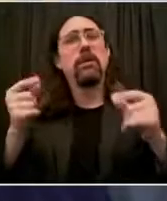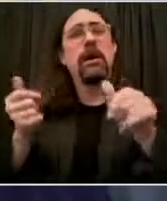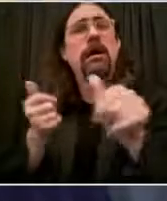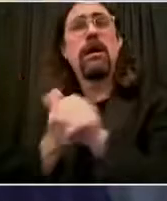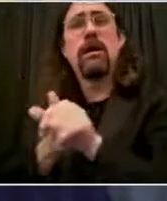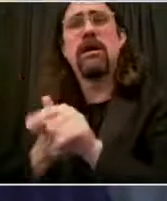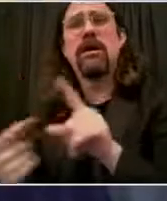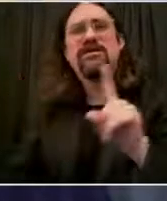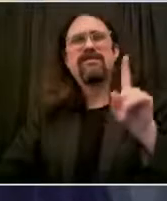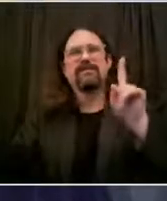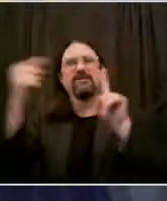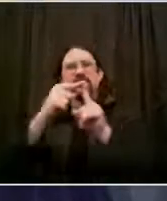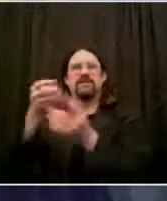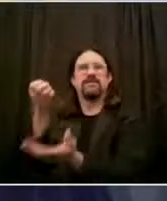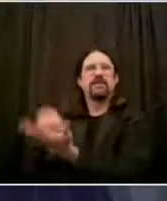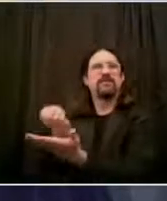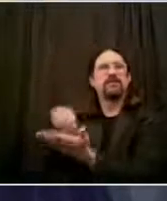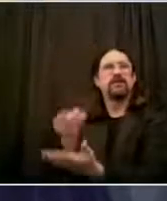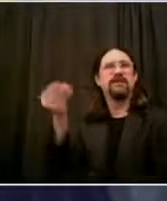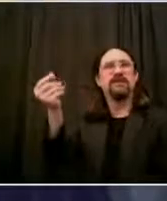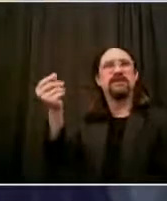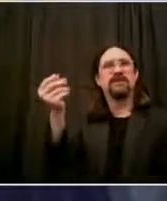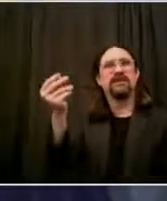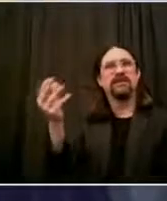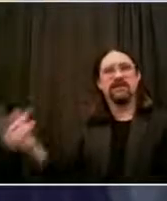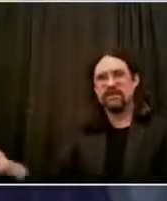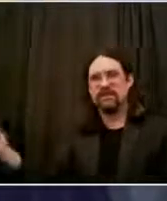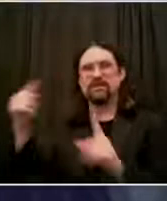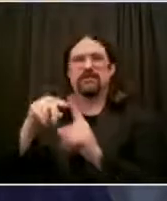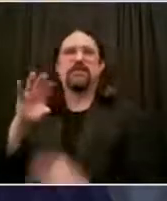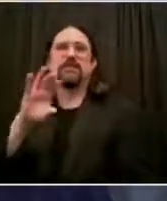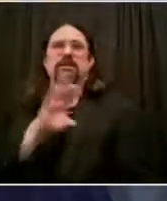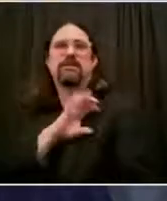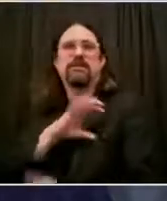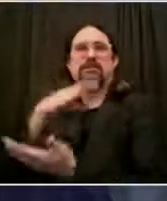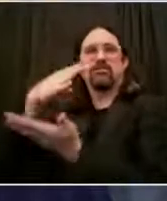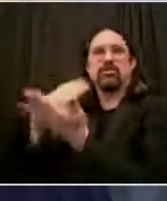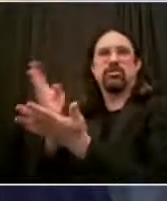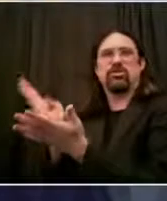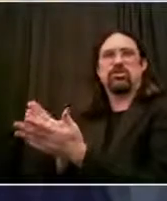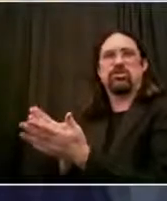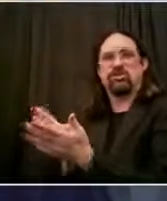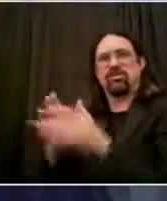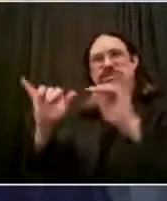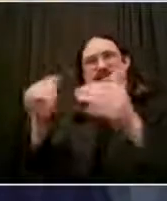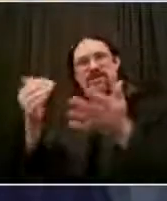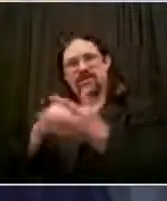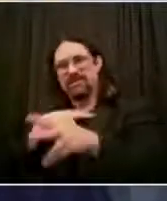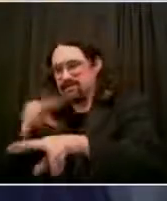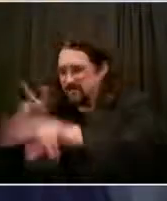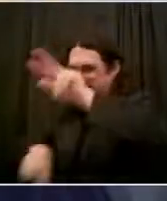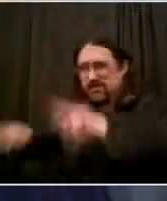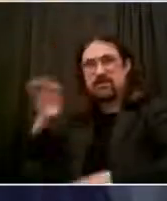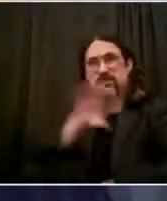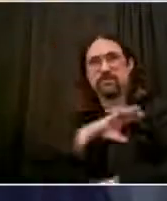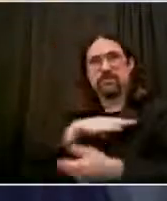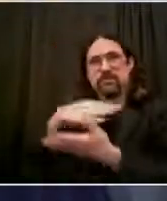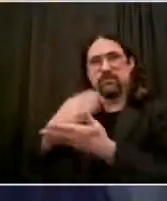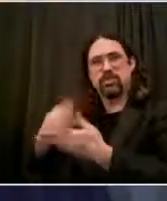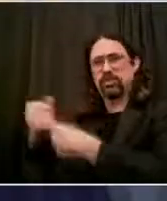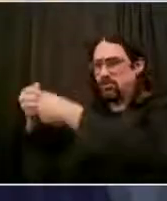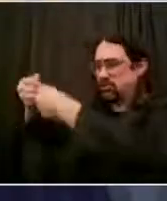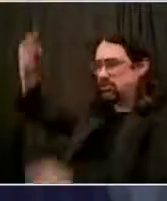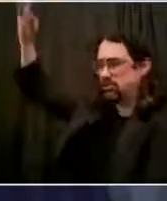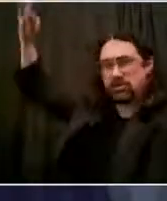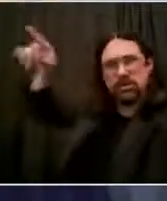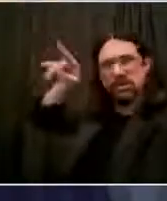since the 1970s. So somehow we're going to strike that balance. But I will only keep it broad, Marsha, on purpose because this is